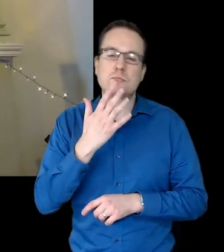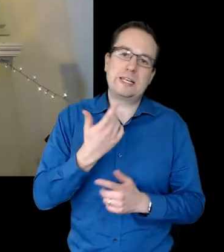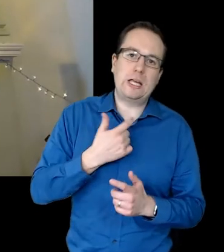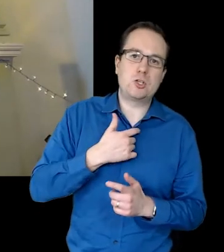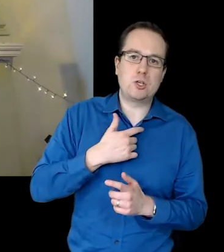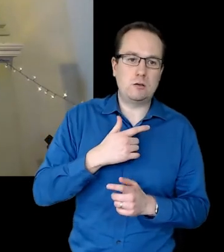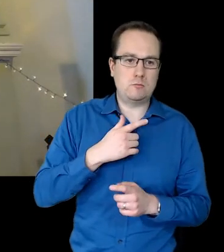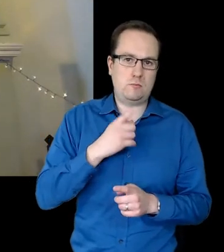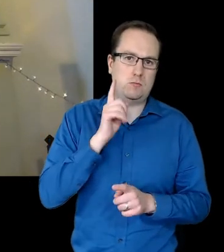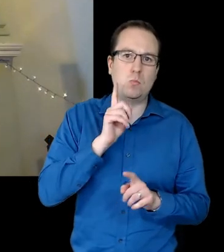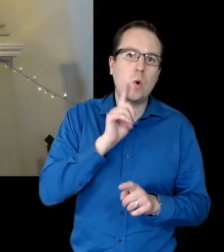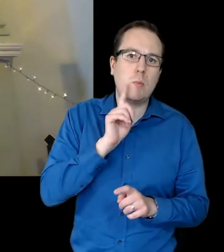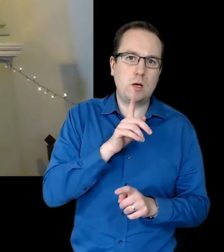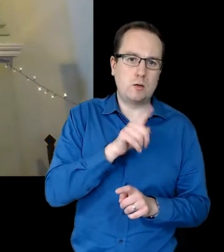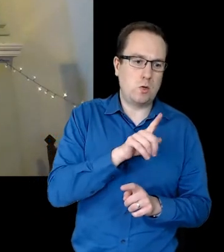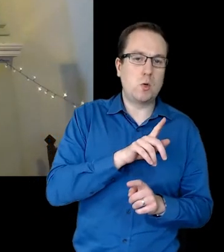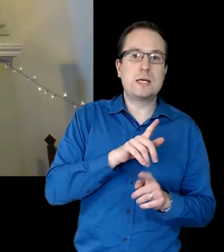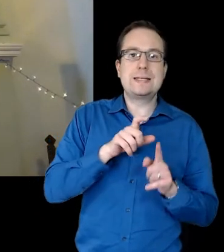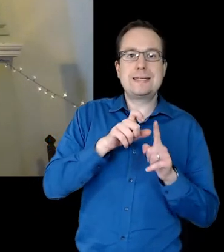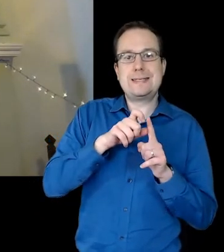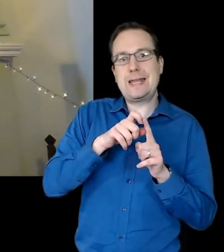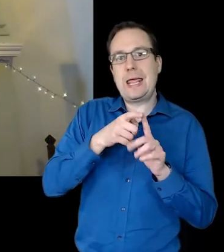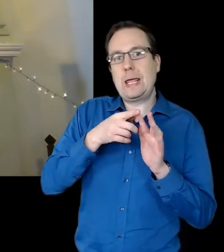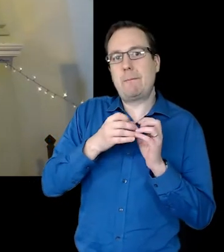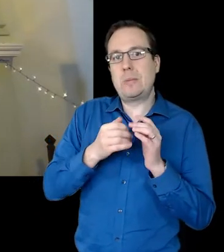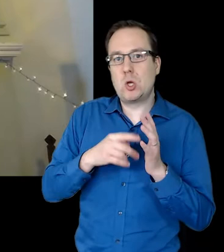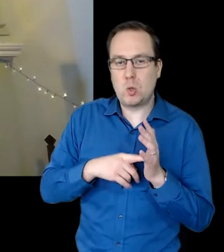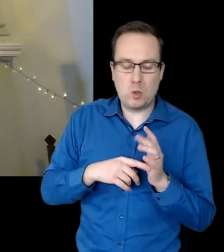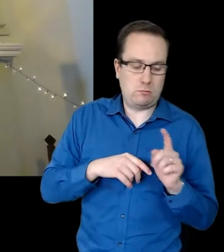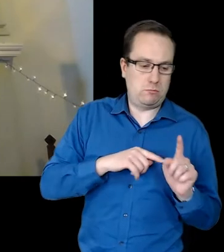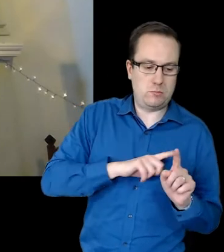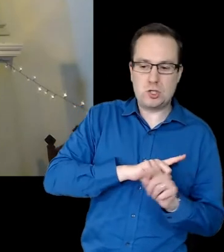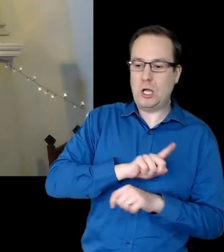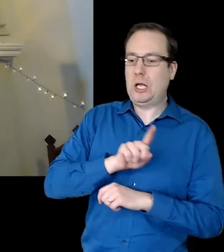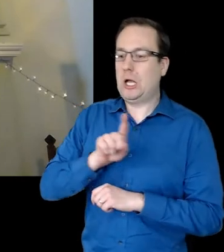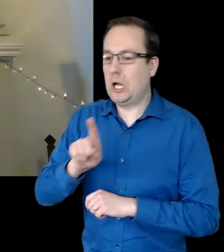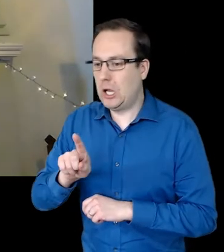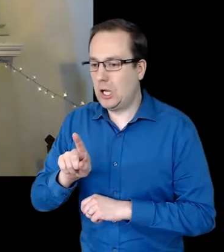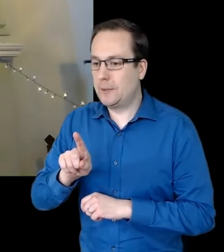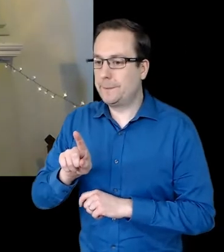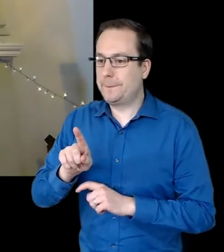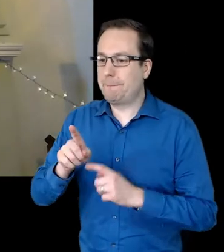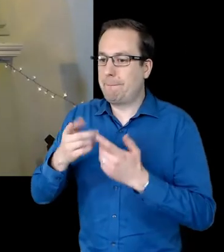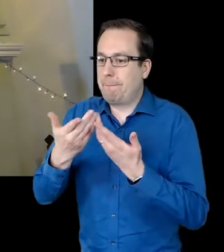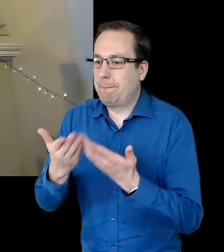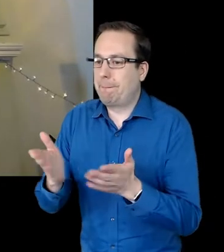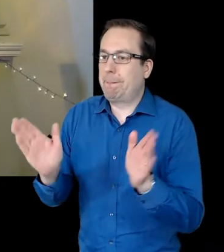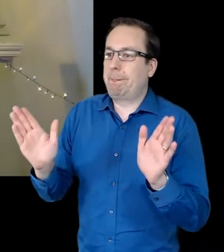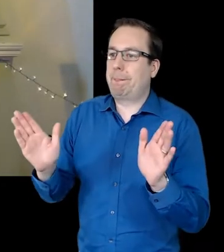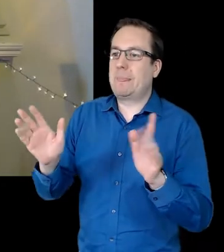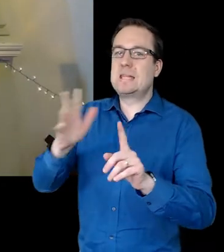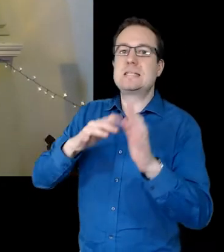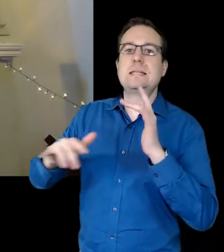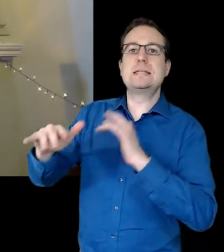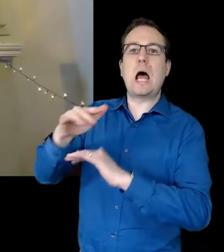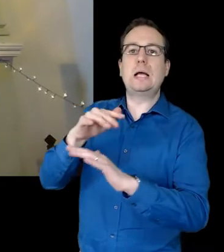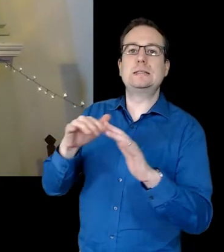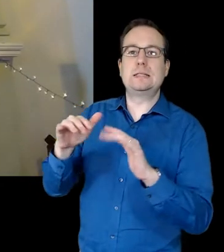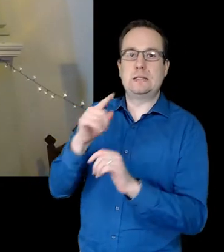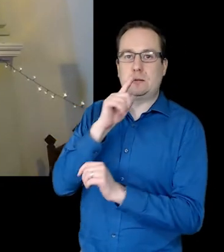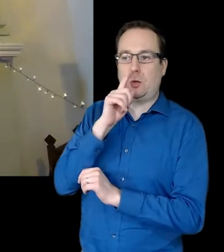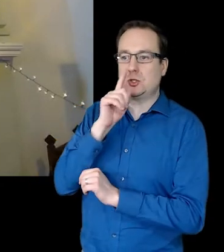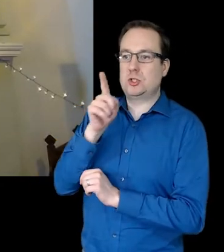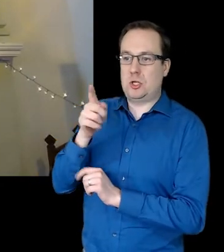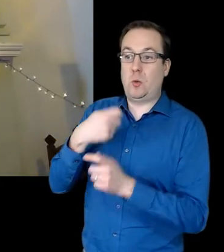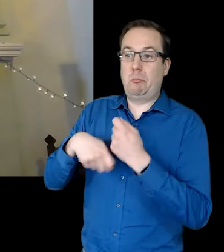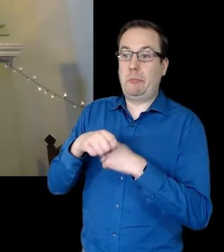Who's making her debut. That is her formal presentation to society. Because she's reached adulthood. And become eligible for